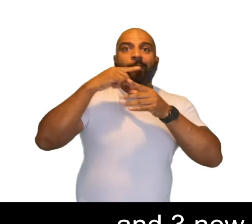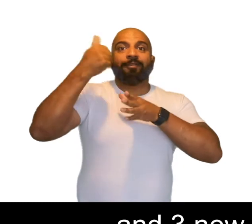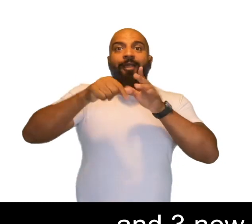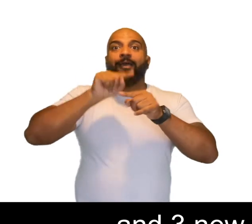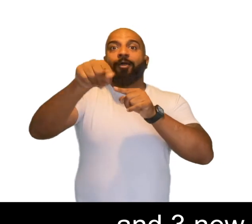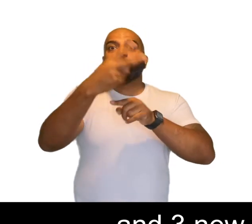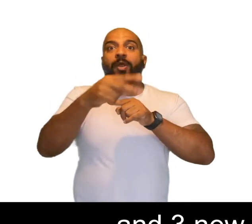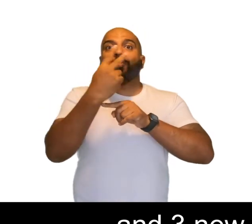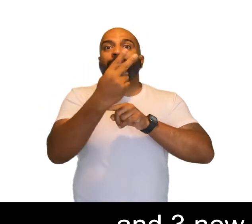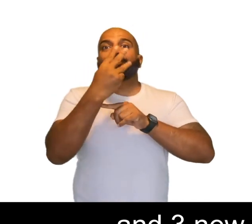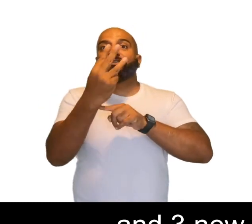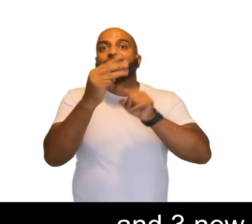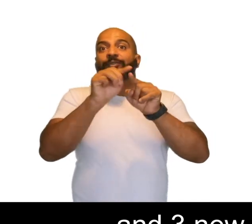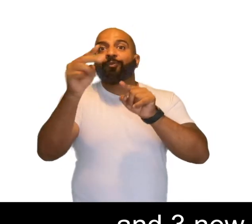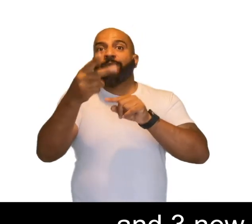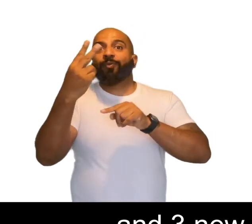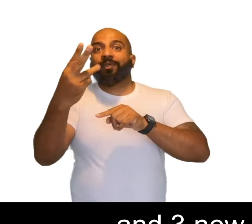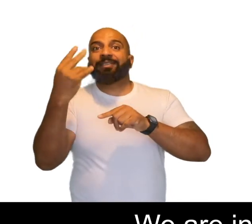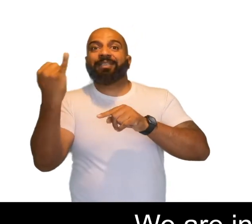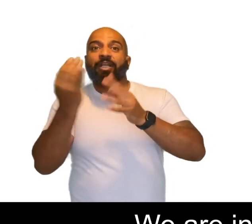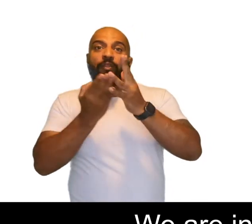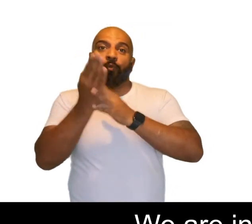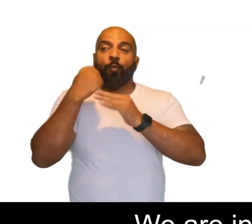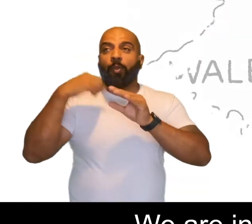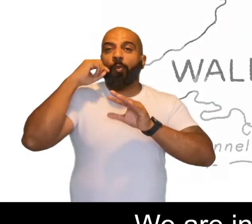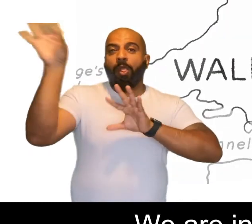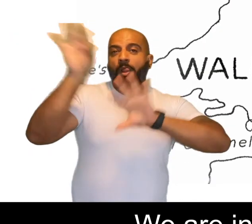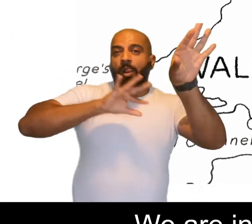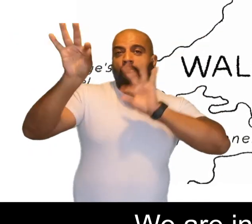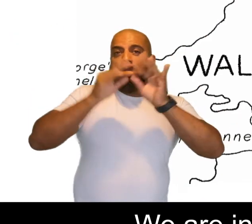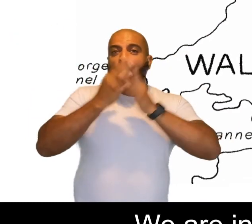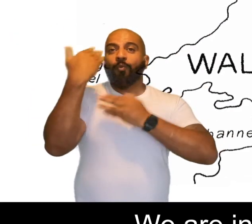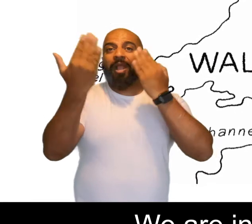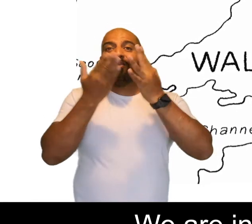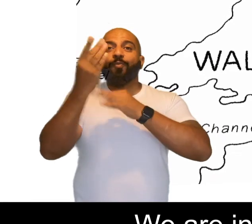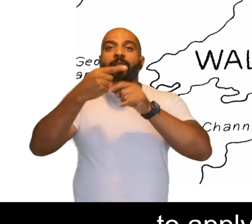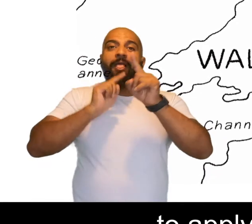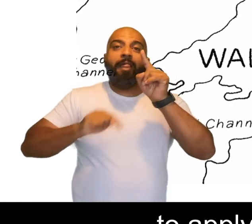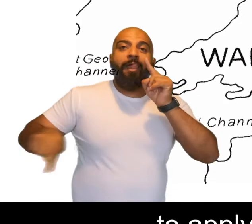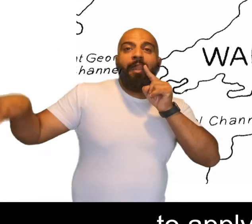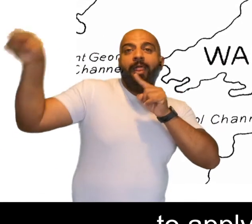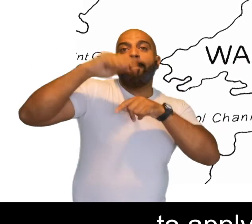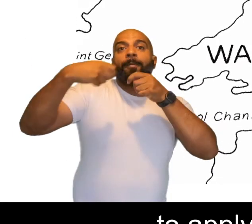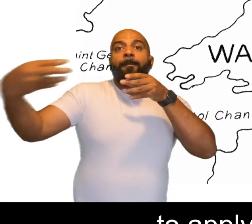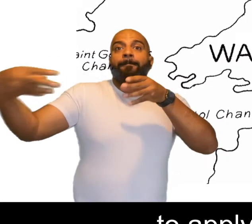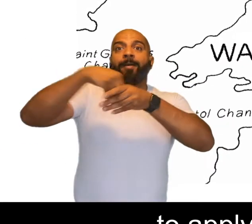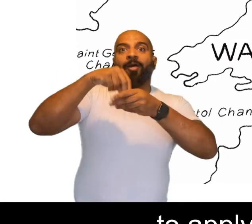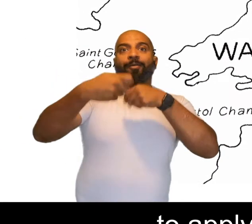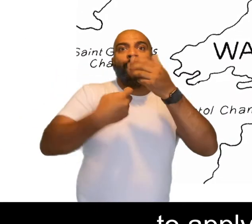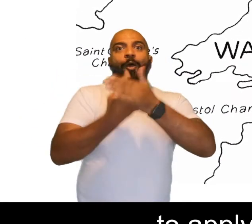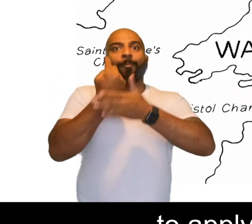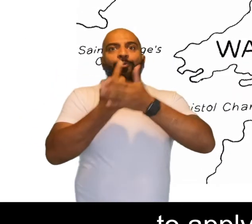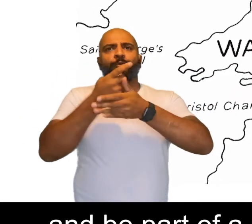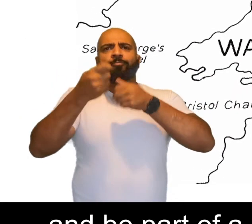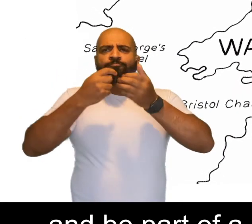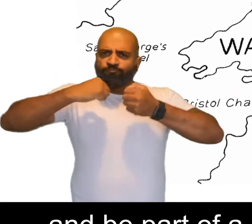beginning 2023 to 2026. We are inviting galleries across England to apply to be part of this opportunity